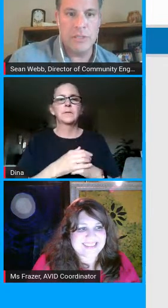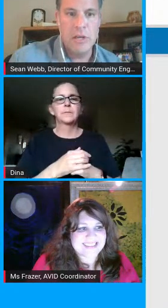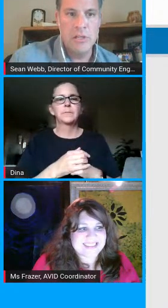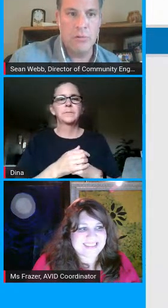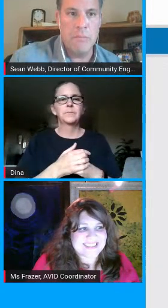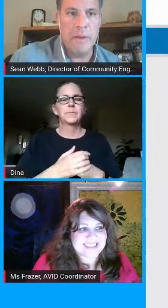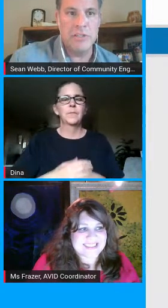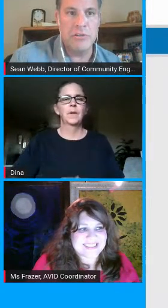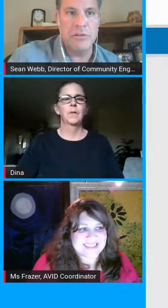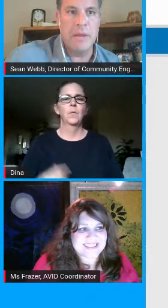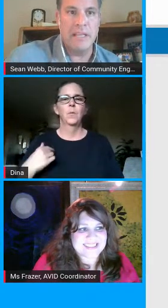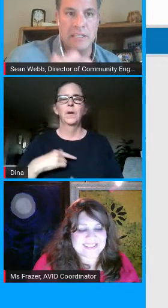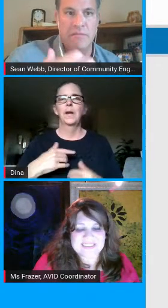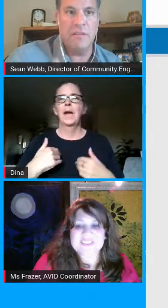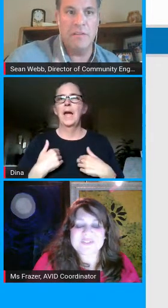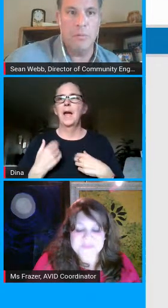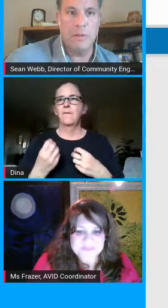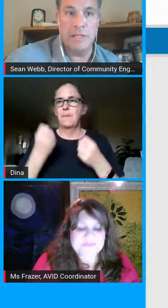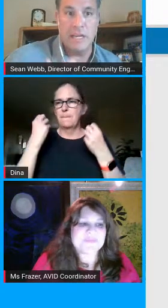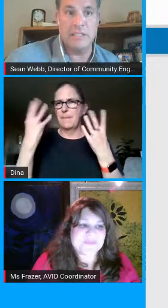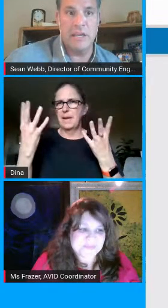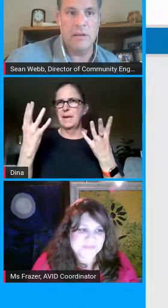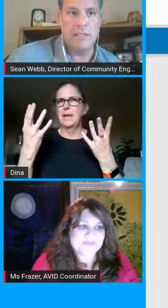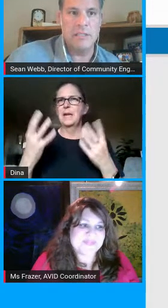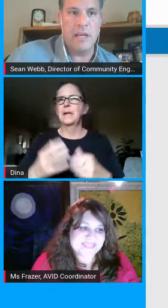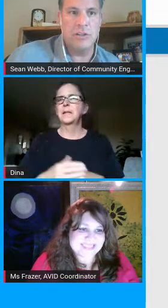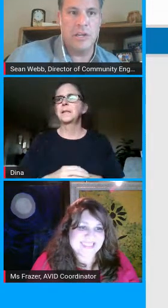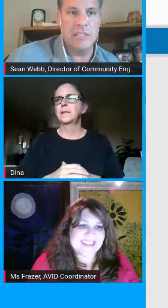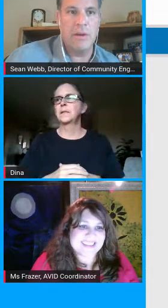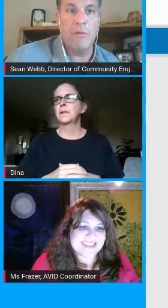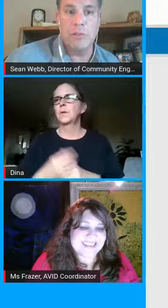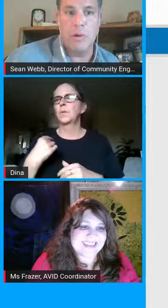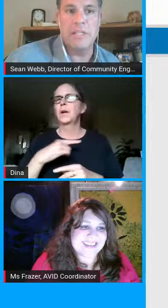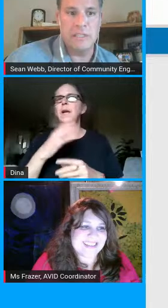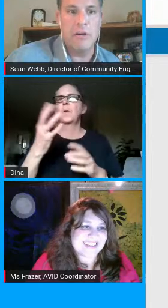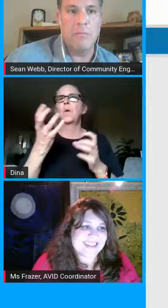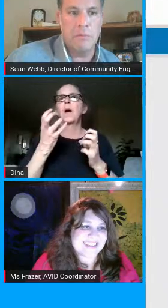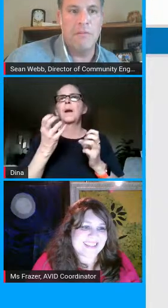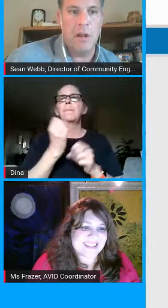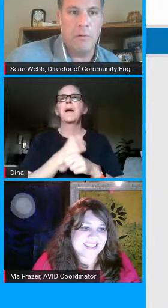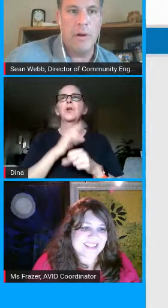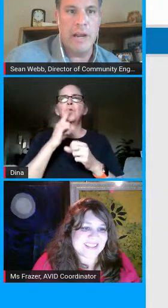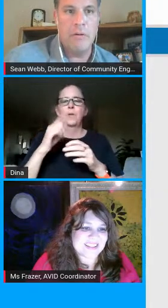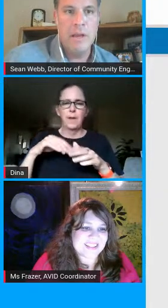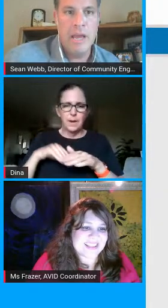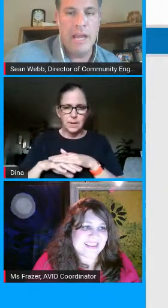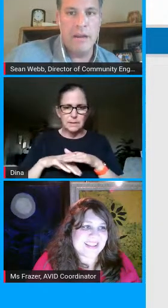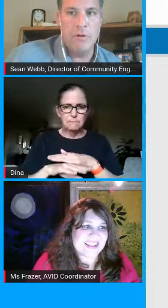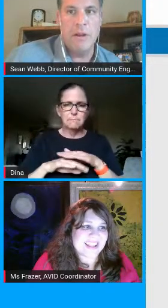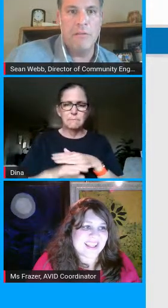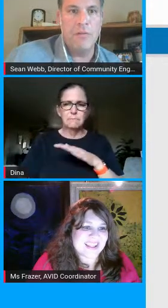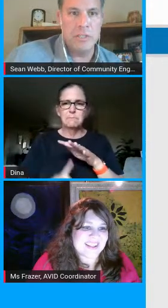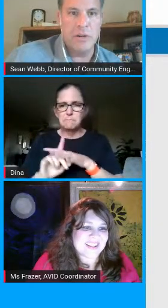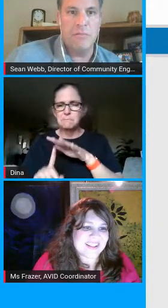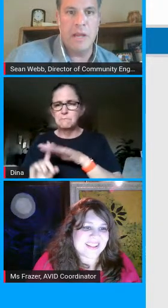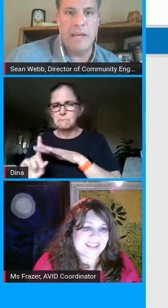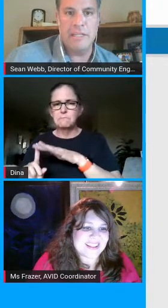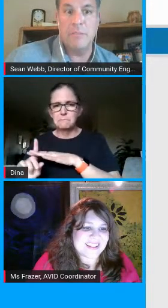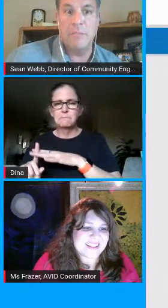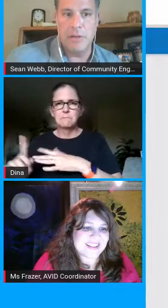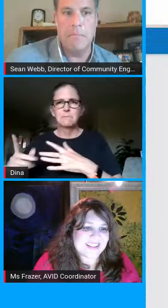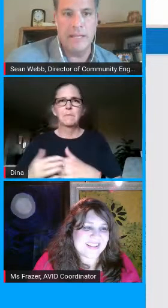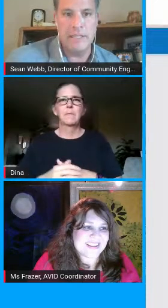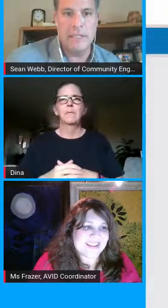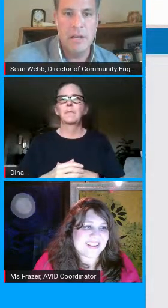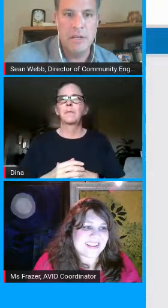allows so we made sure to make this available because i'll tell you as as you can see we have over 2600 people following right now and it would have been unfortunate if we